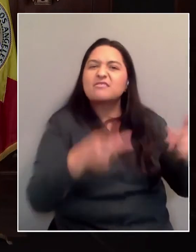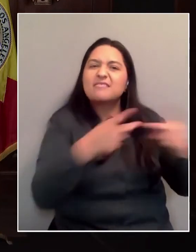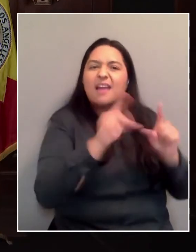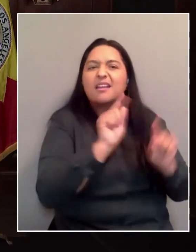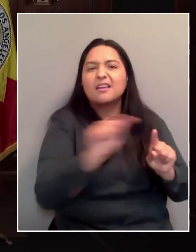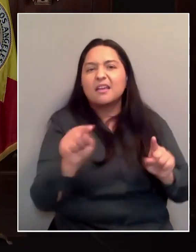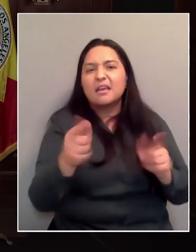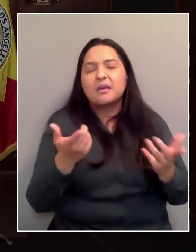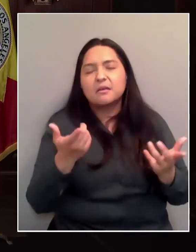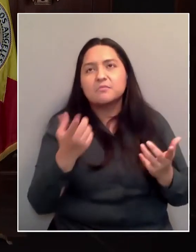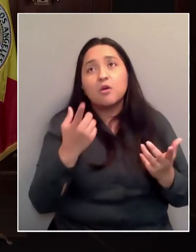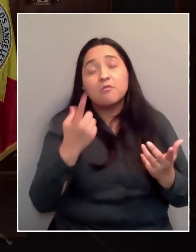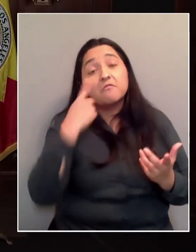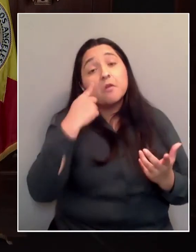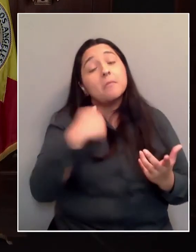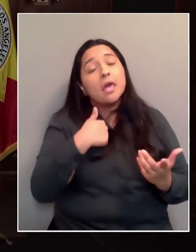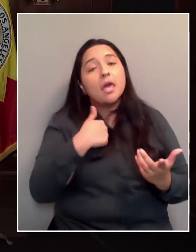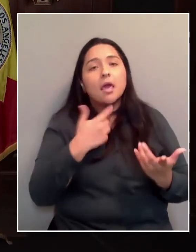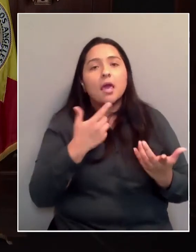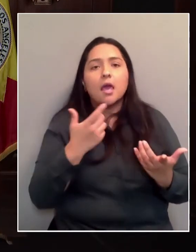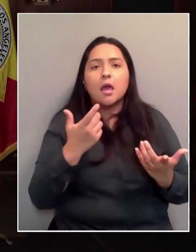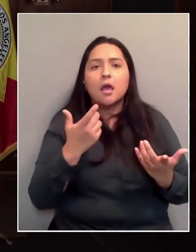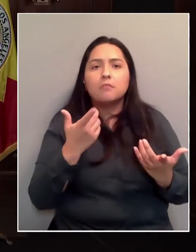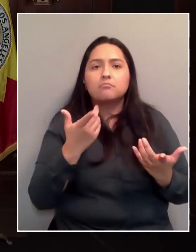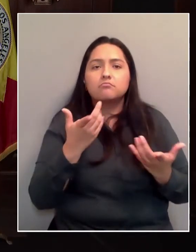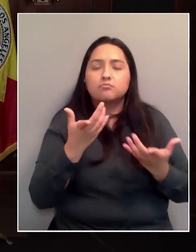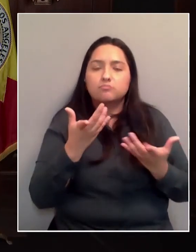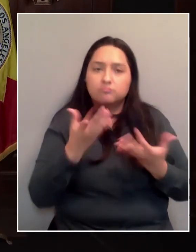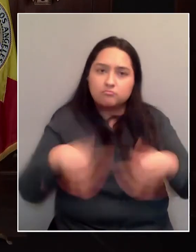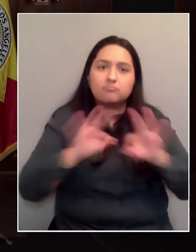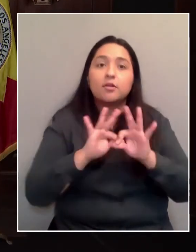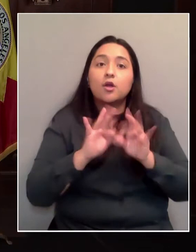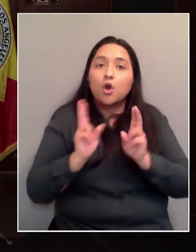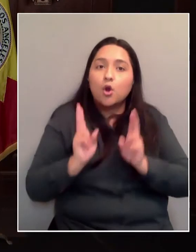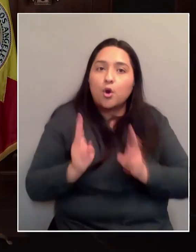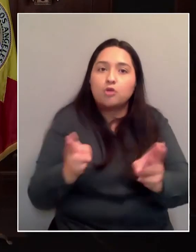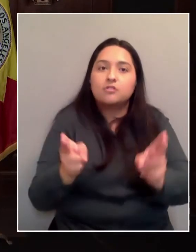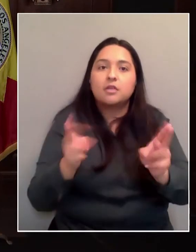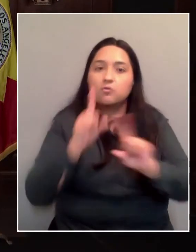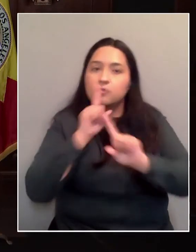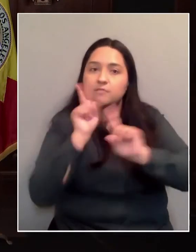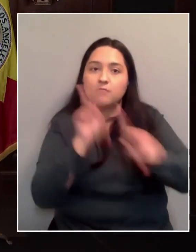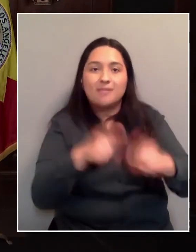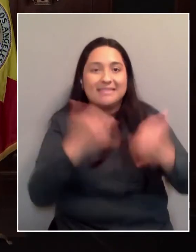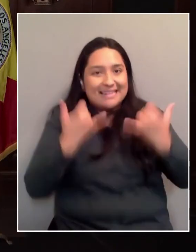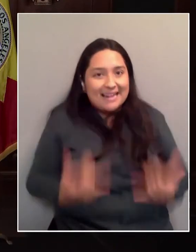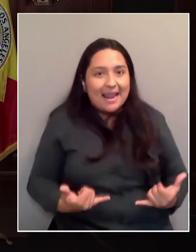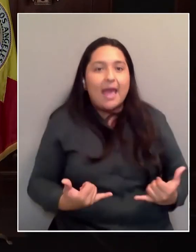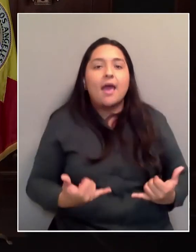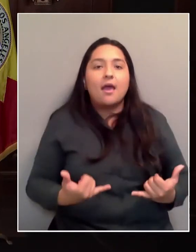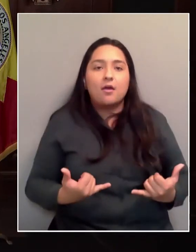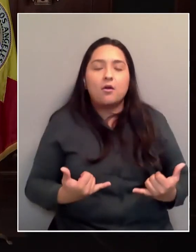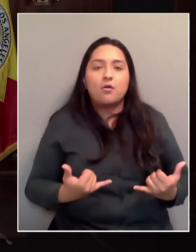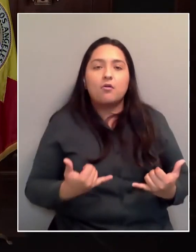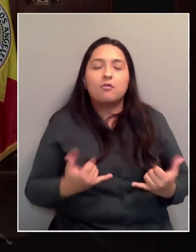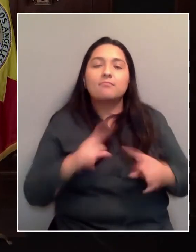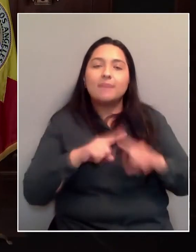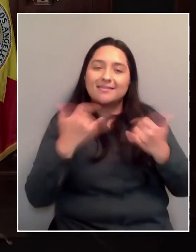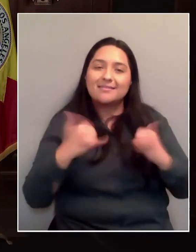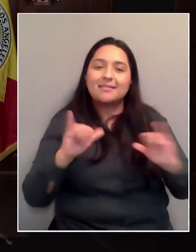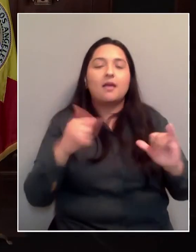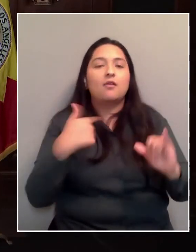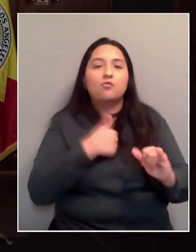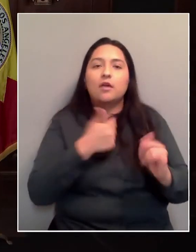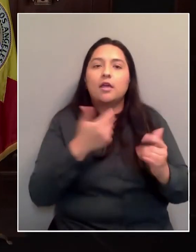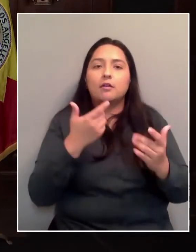it's really the urgency of a FEMA level response that now we're starting to see build. But we still got a long way for our federal government to go to